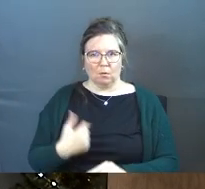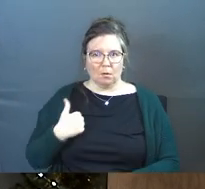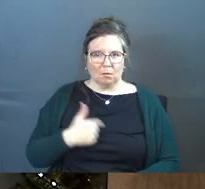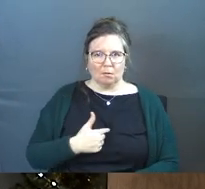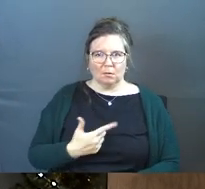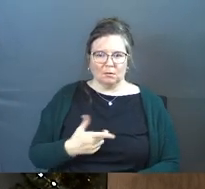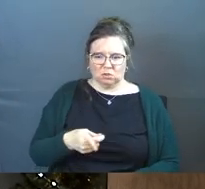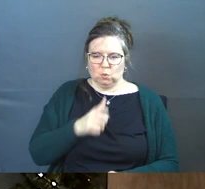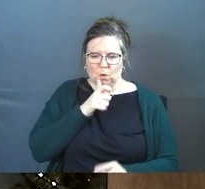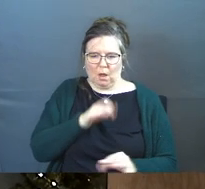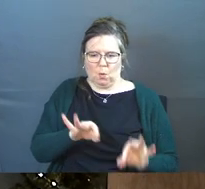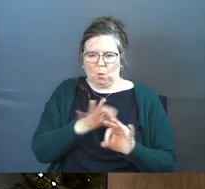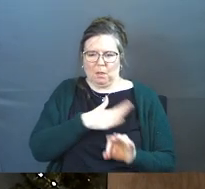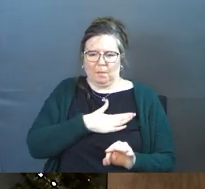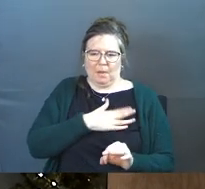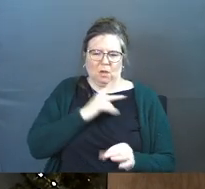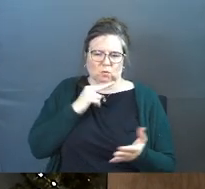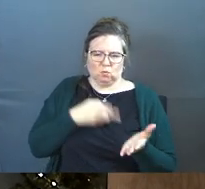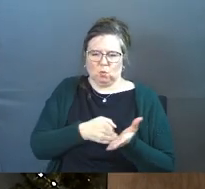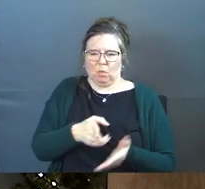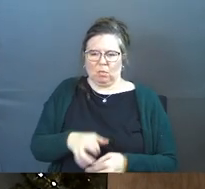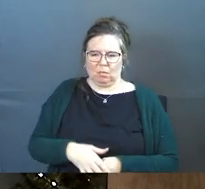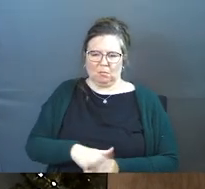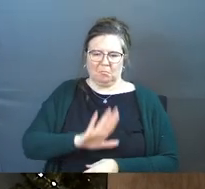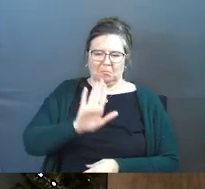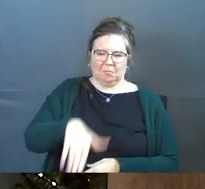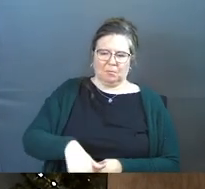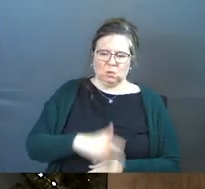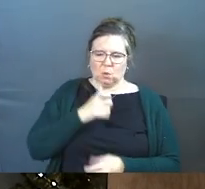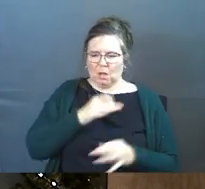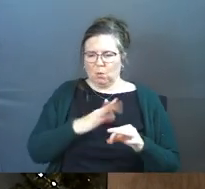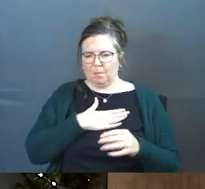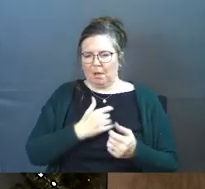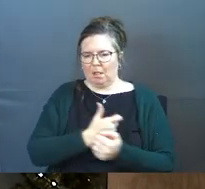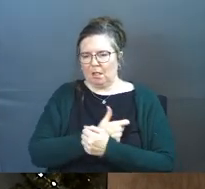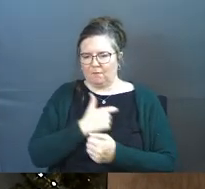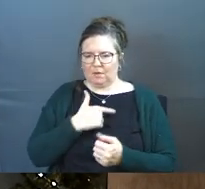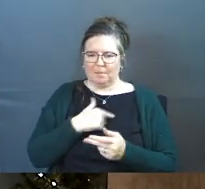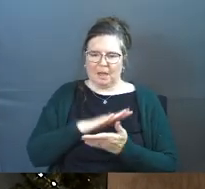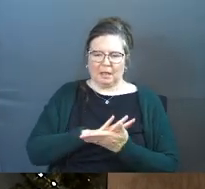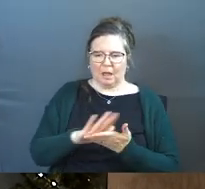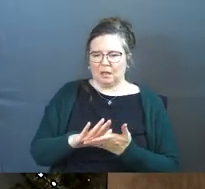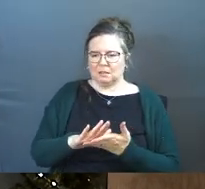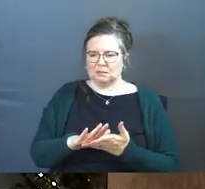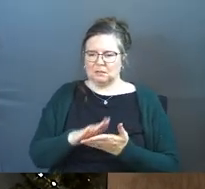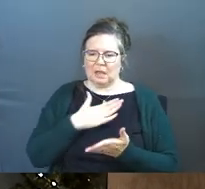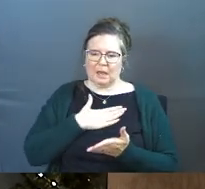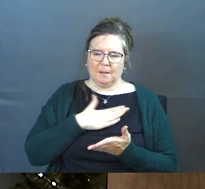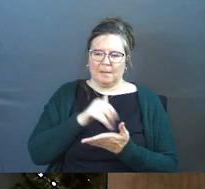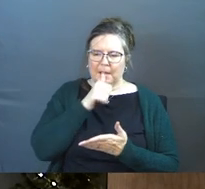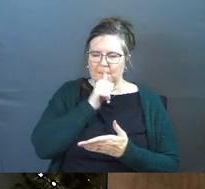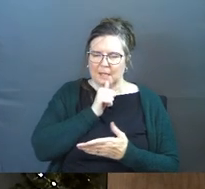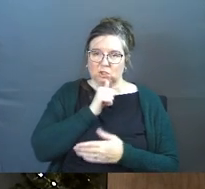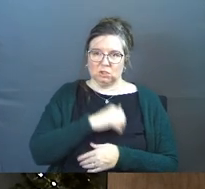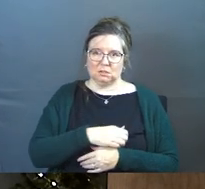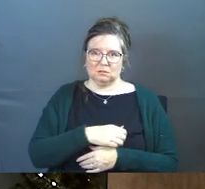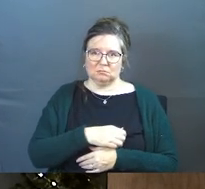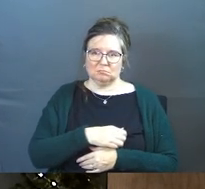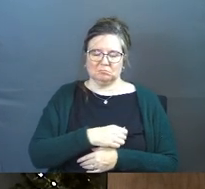You are not worth my truth. You are not worth my love and my kindness and my patience.